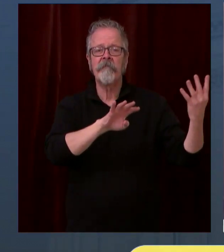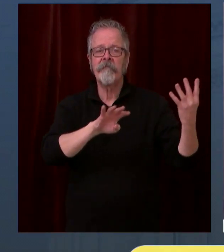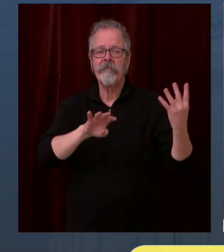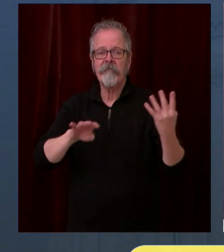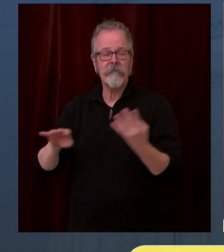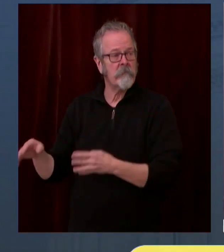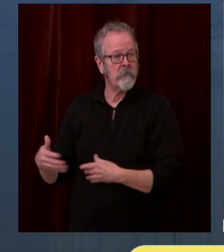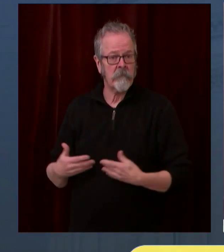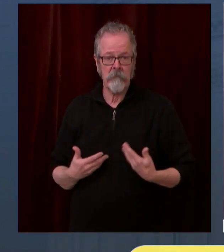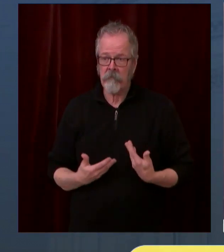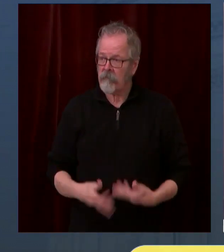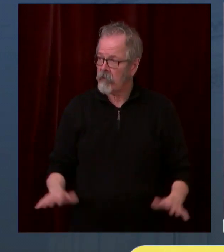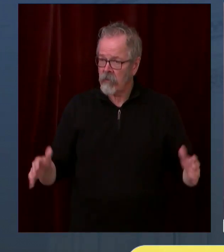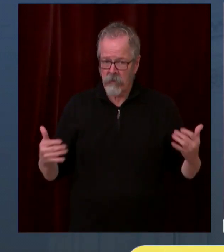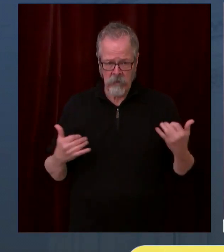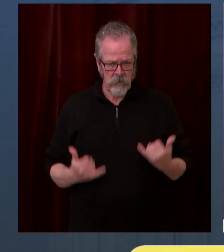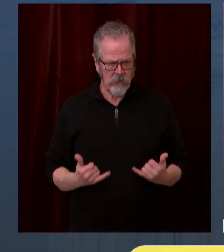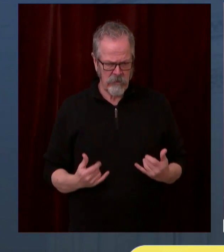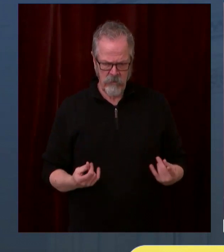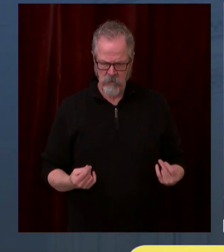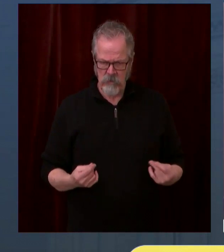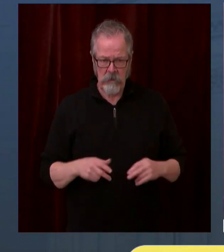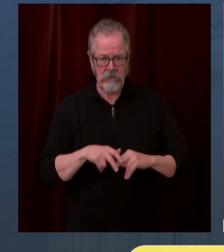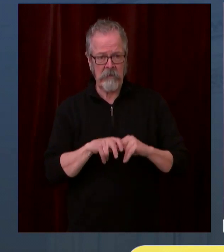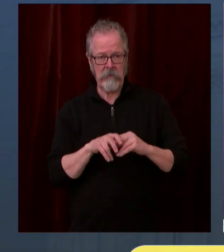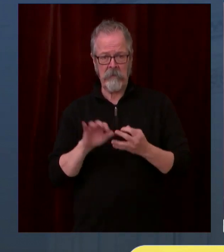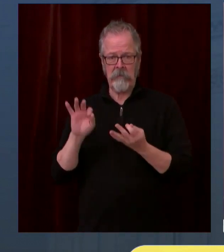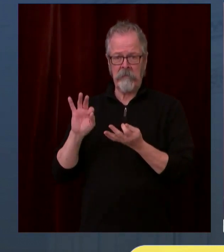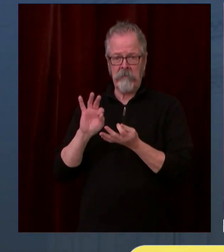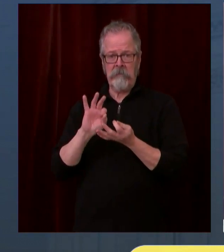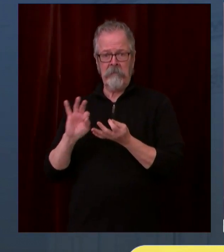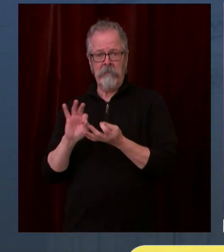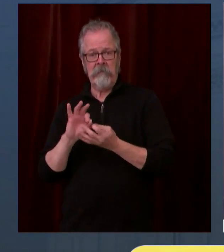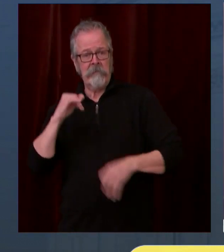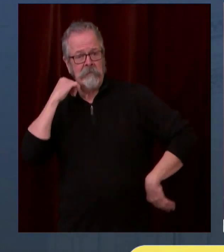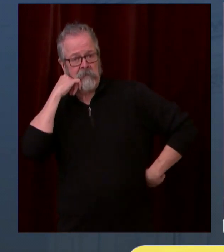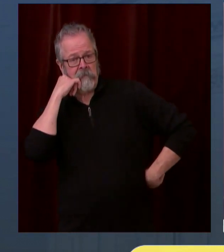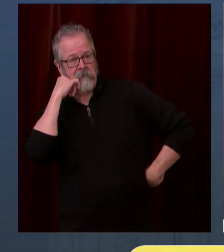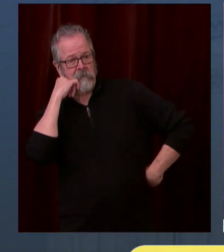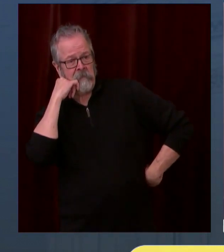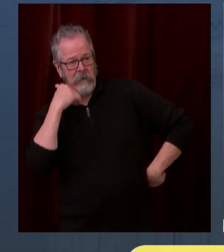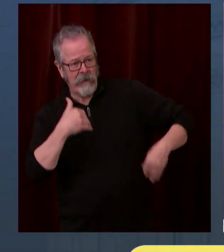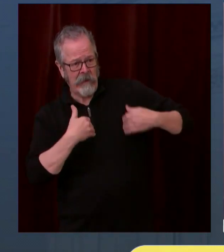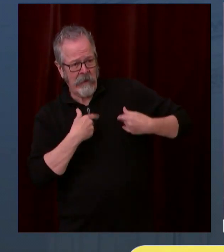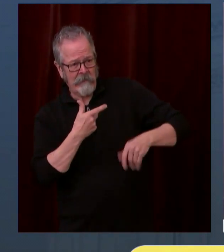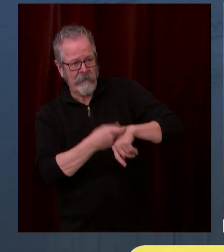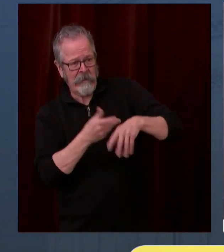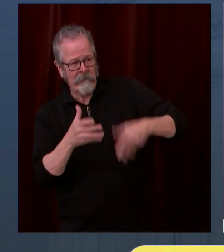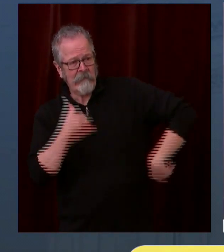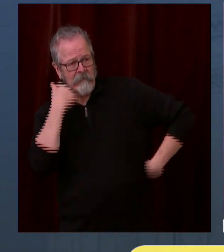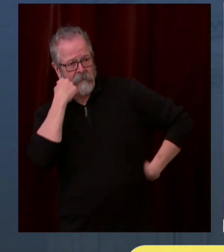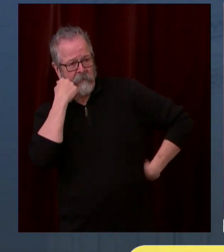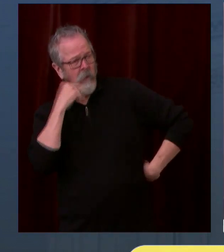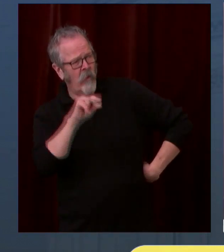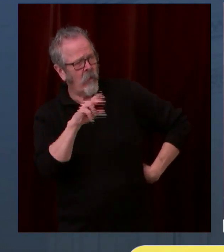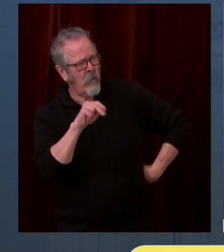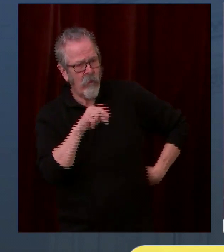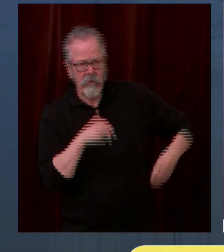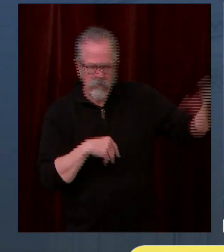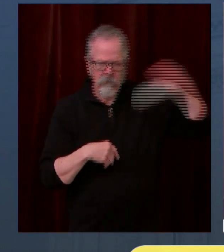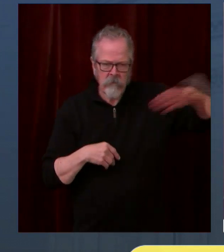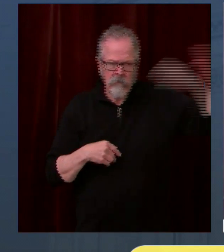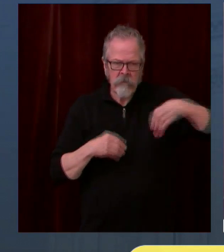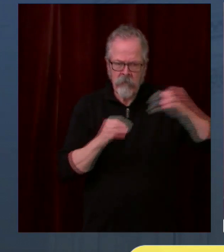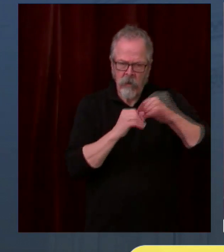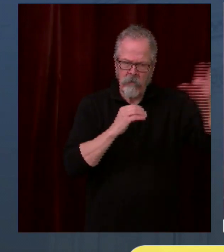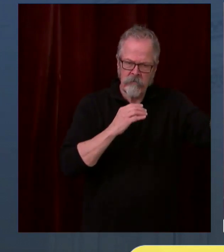Washingtonians. And that is absolutely critical to what we need to do. Yes, we need to go fast, but we also need to make